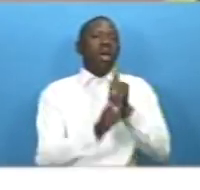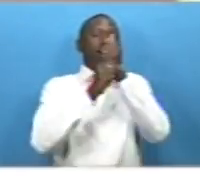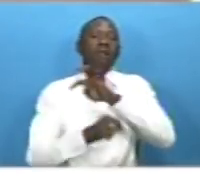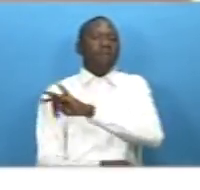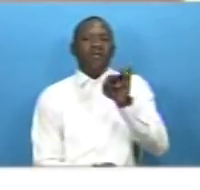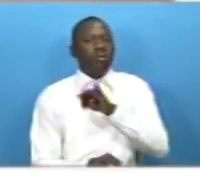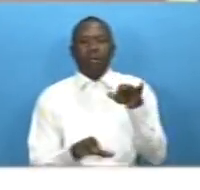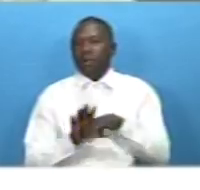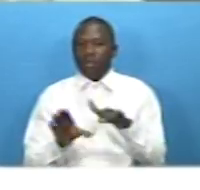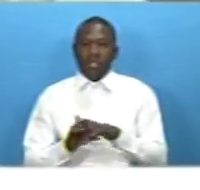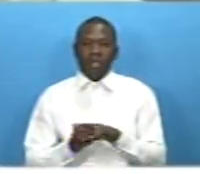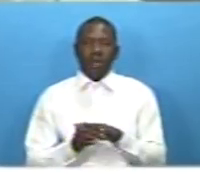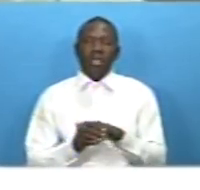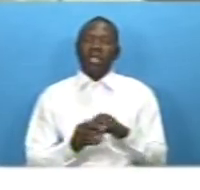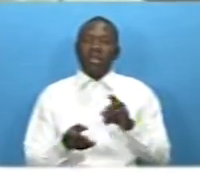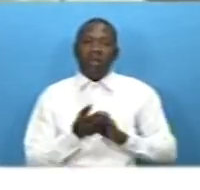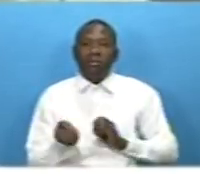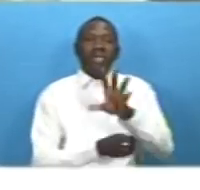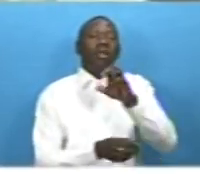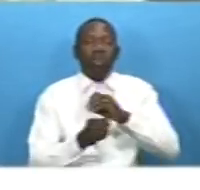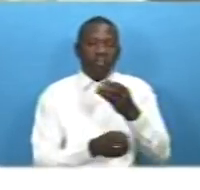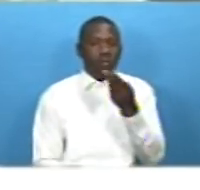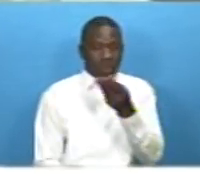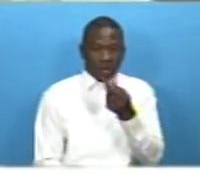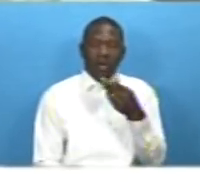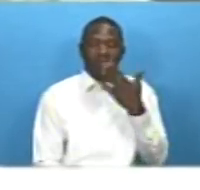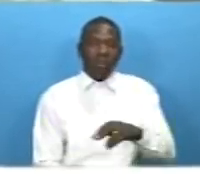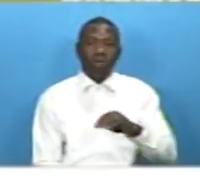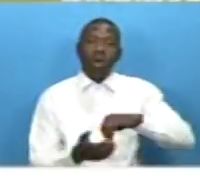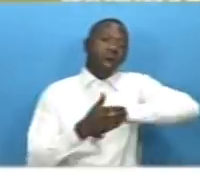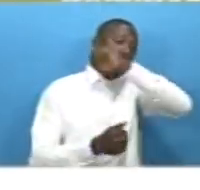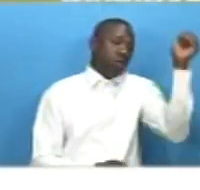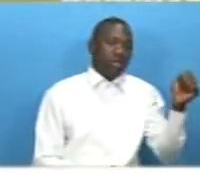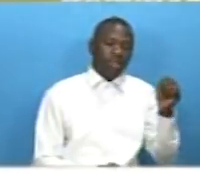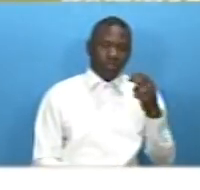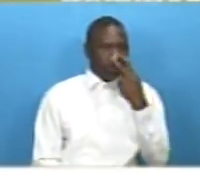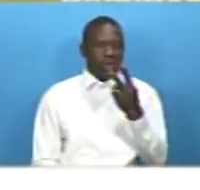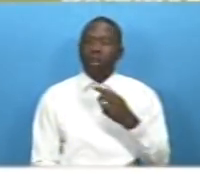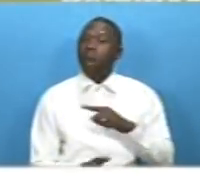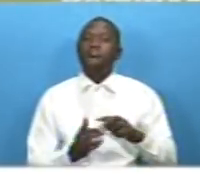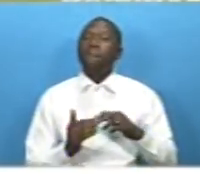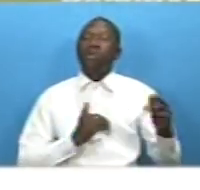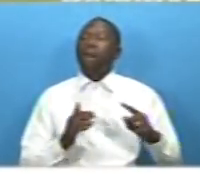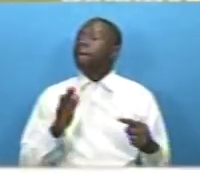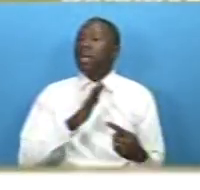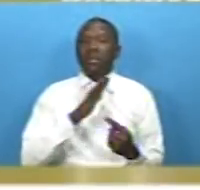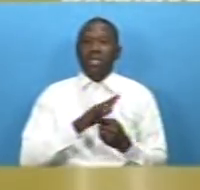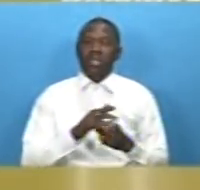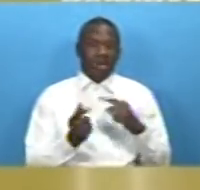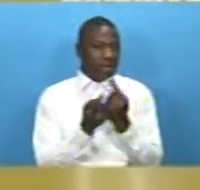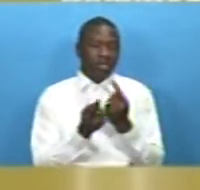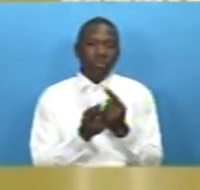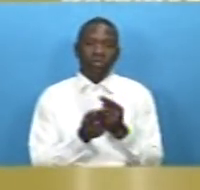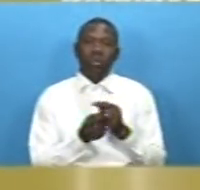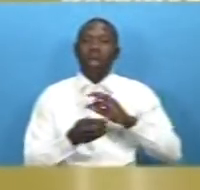the flow of capital from diaspora should be seen as the most tangible element of the nexus between migration and